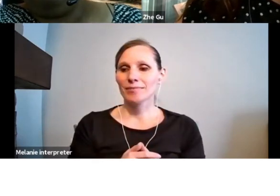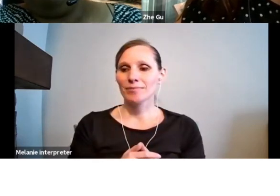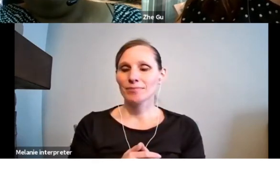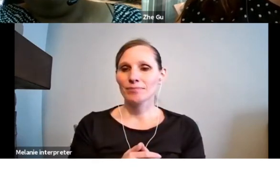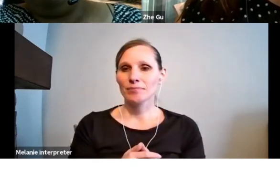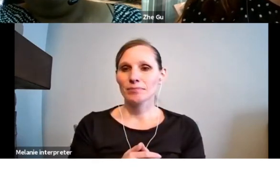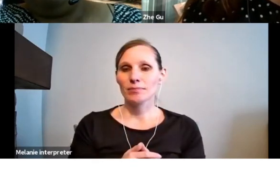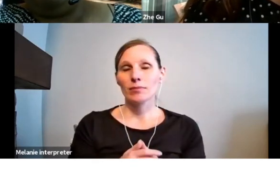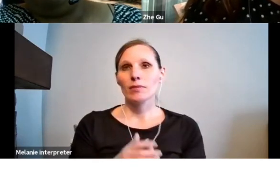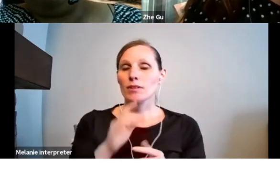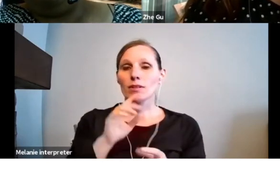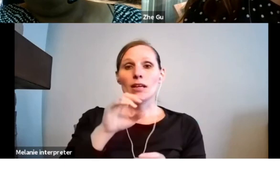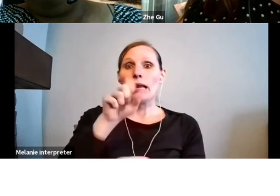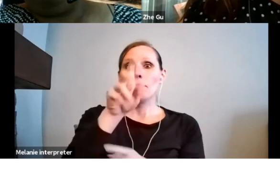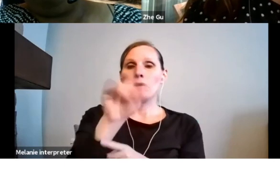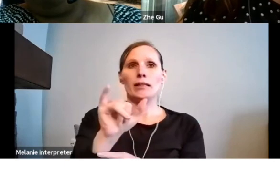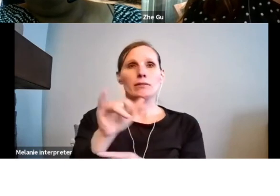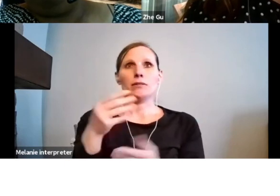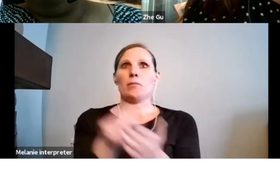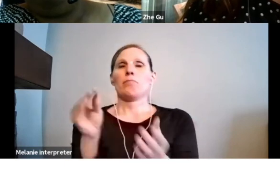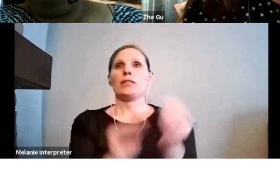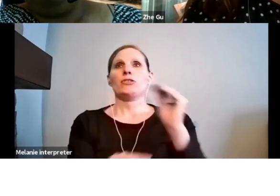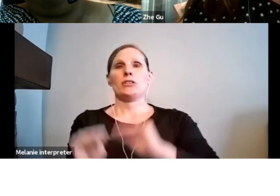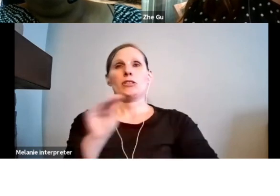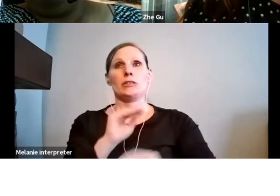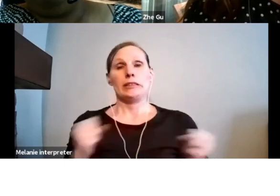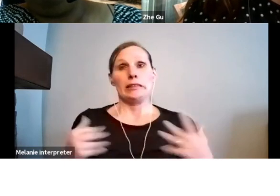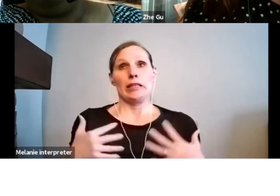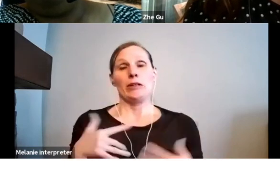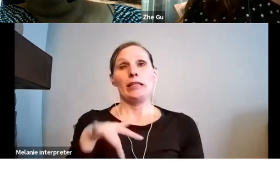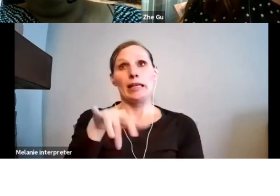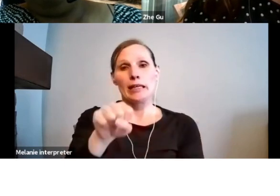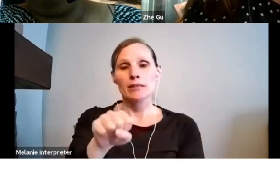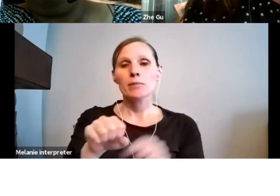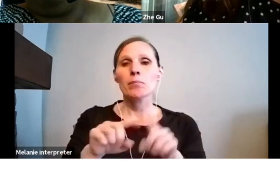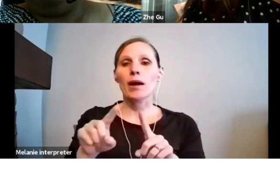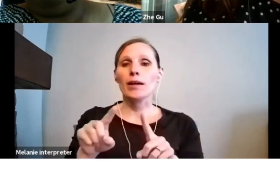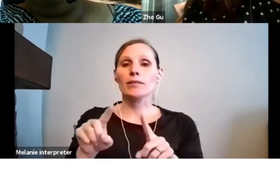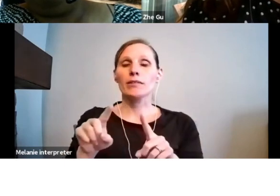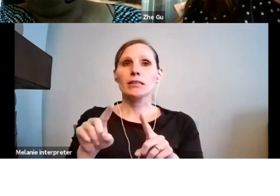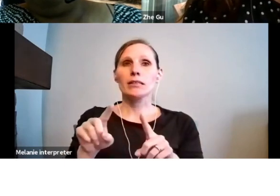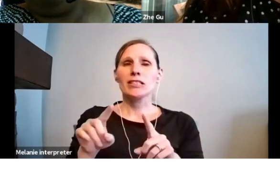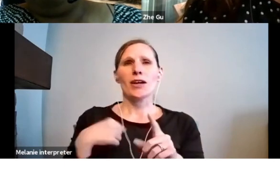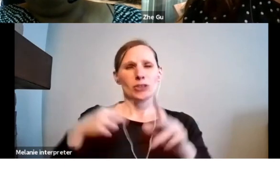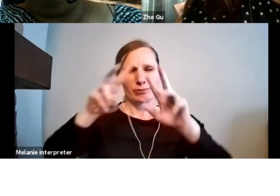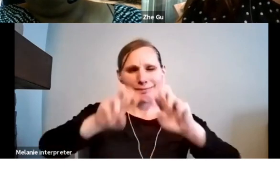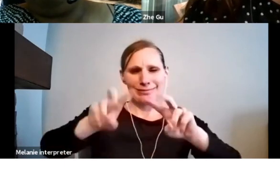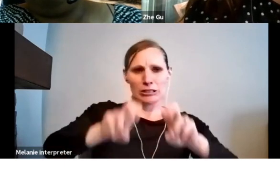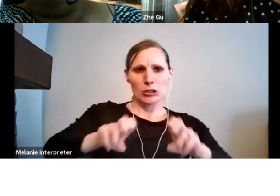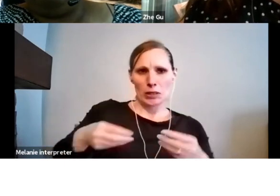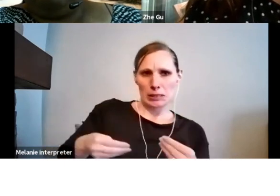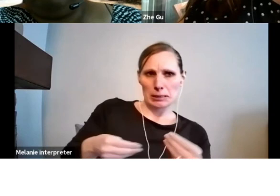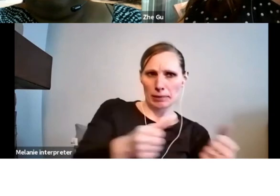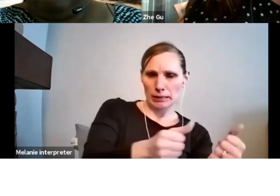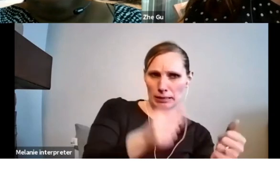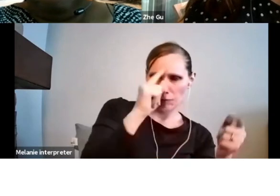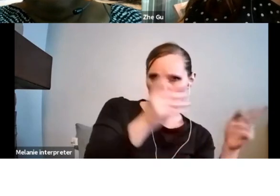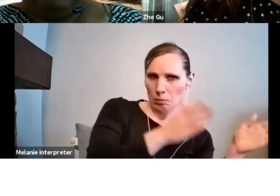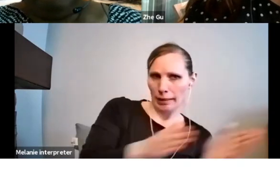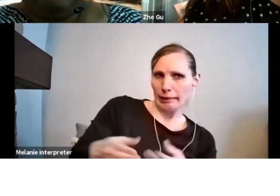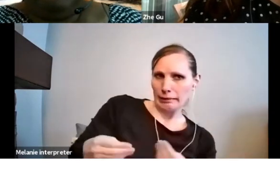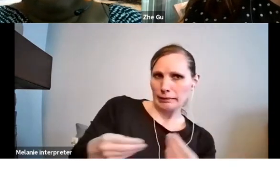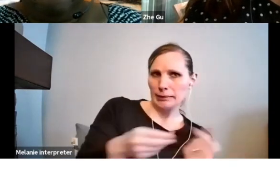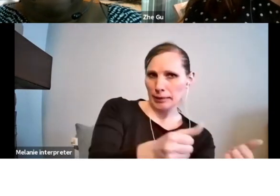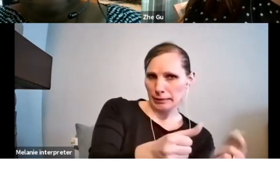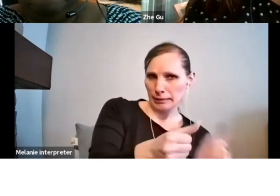I mean, budgets are can be intimidating, but I think it's, it's just that you look at your expenses, look how much, you know, you